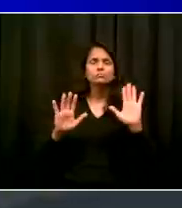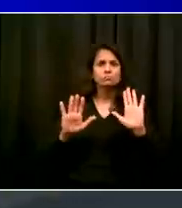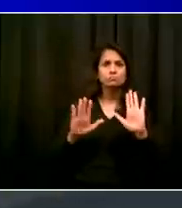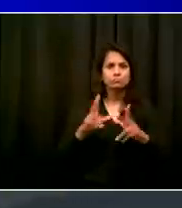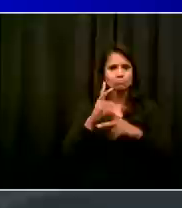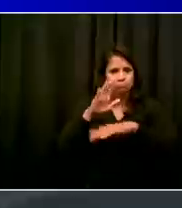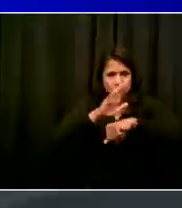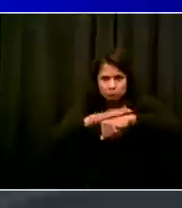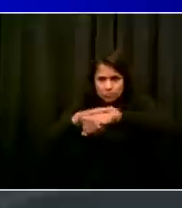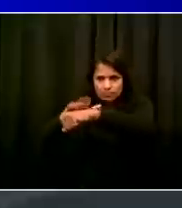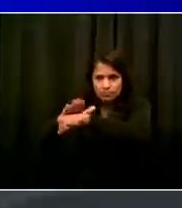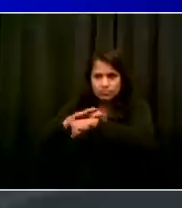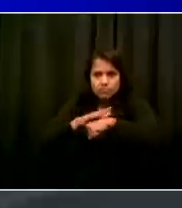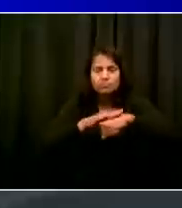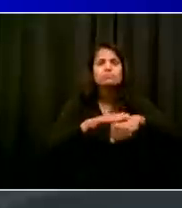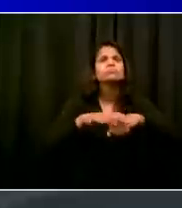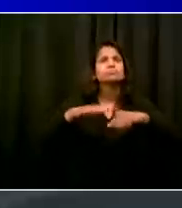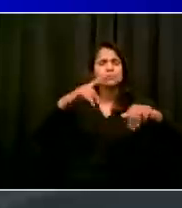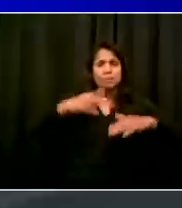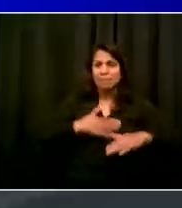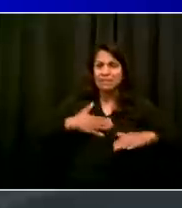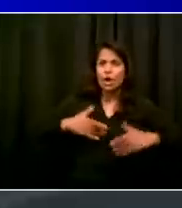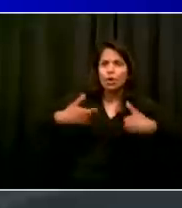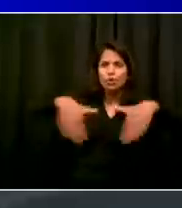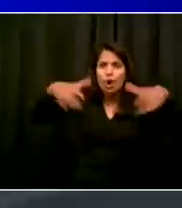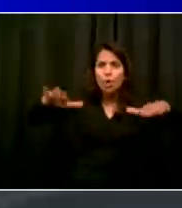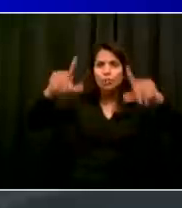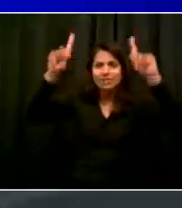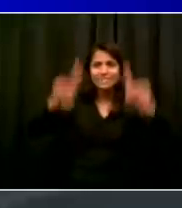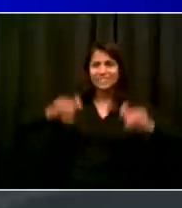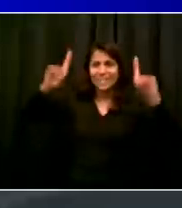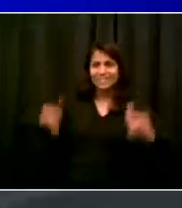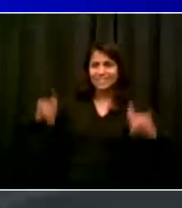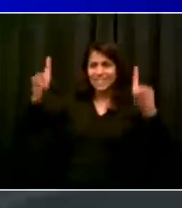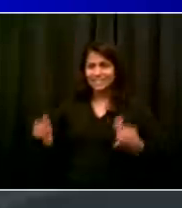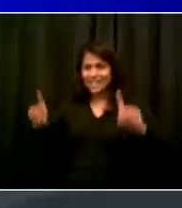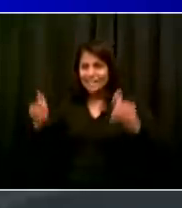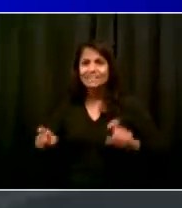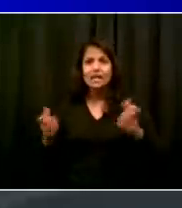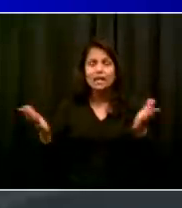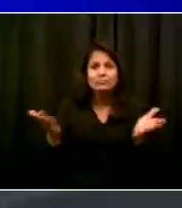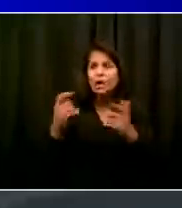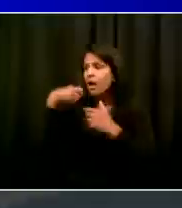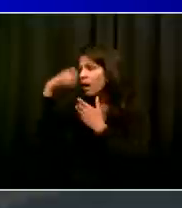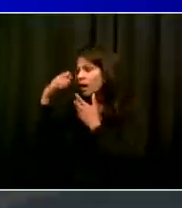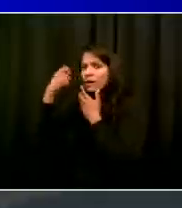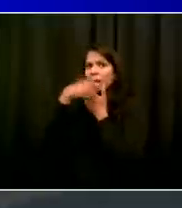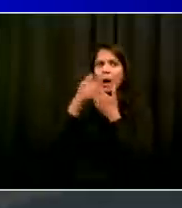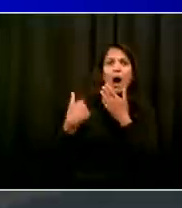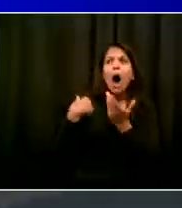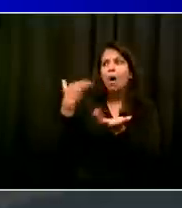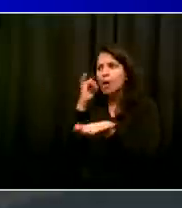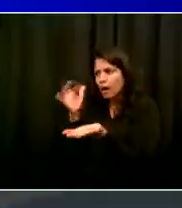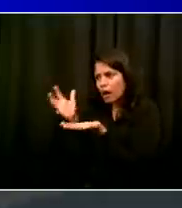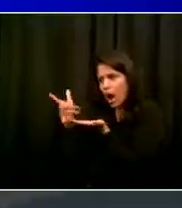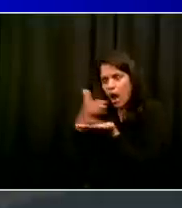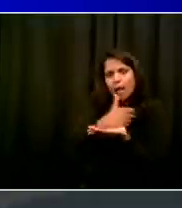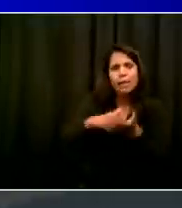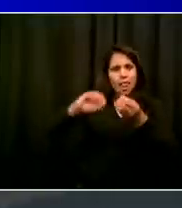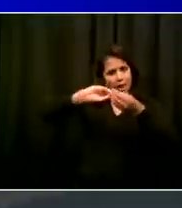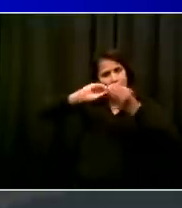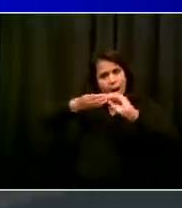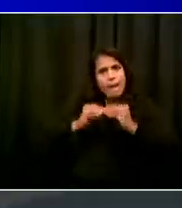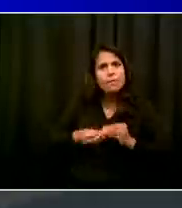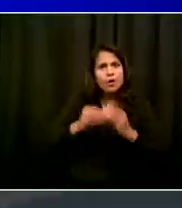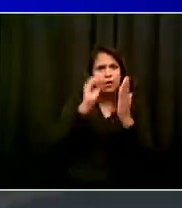is happening around the city. We need to get a very clear picture of what's happening in these nine key zip codes and several others we're concerned about. The answer